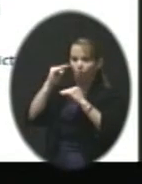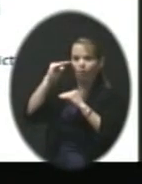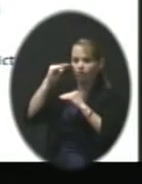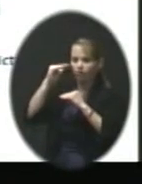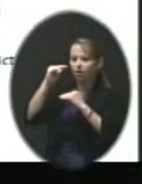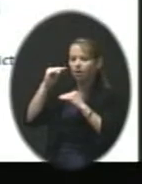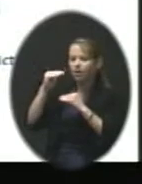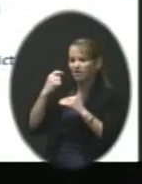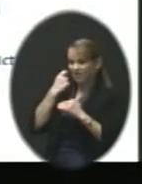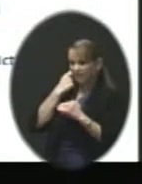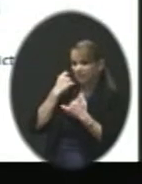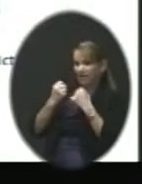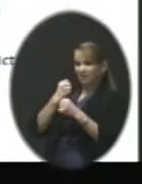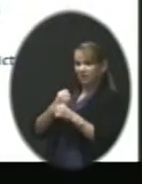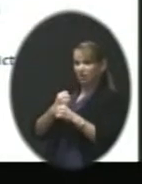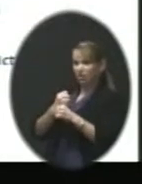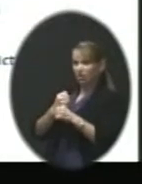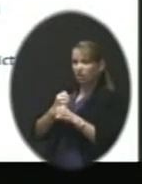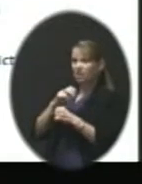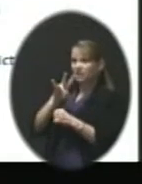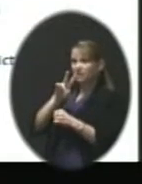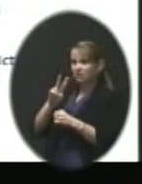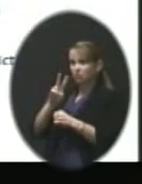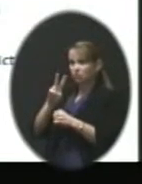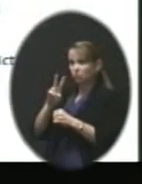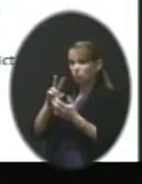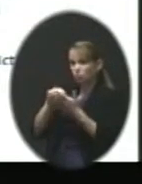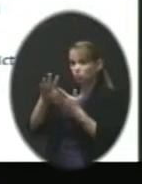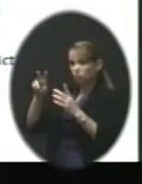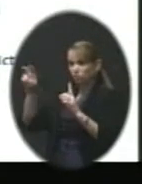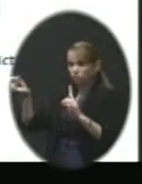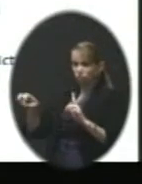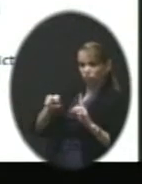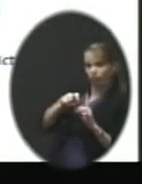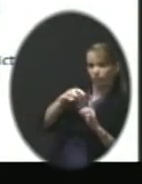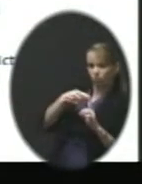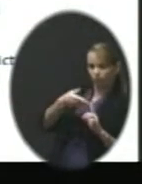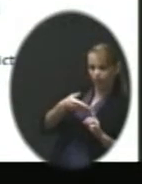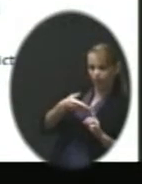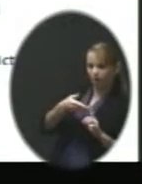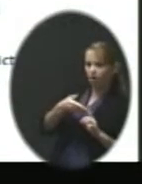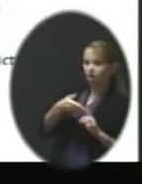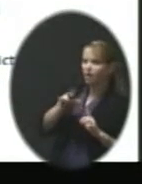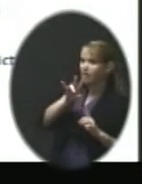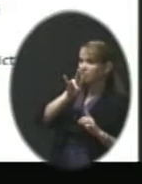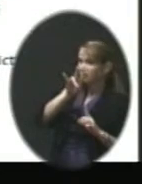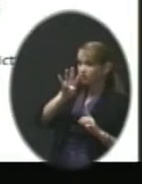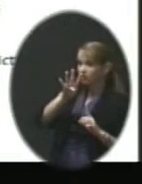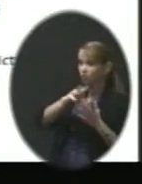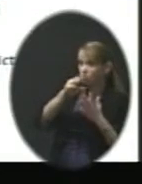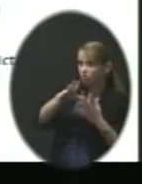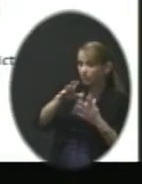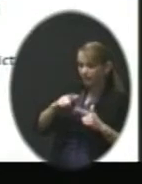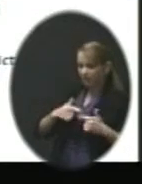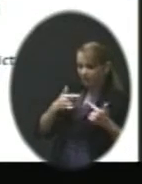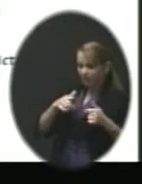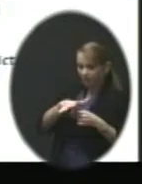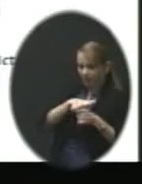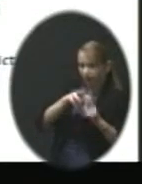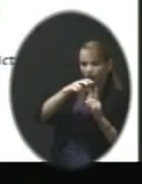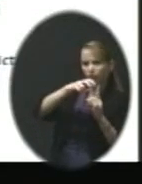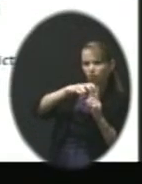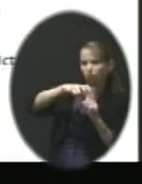This past year had 72 students transferring in and it had 74 students that live in that Ravenwood area